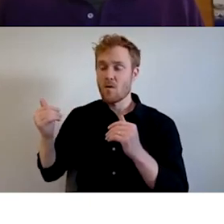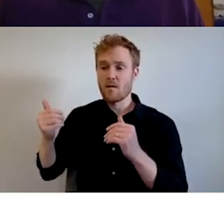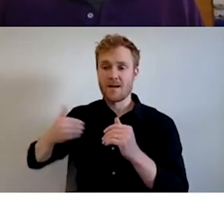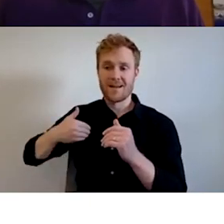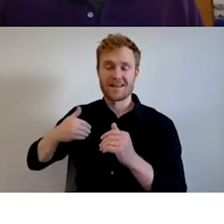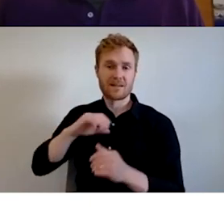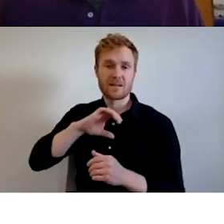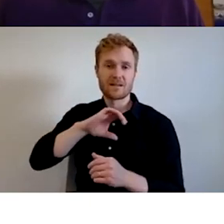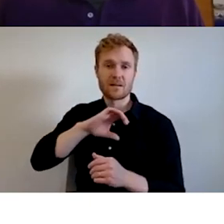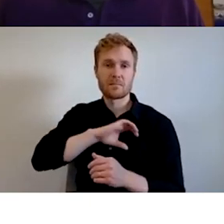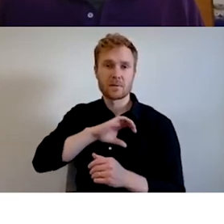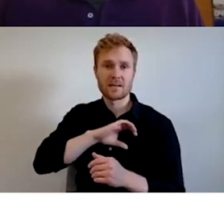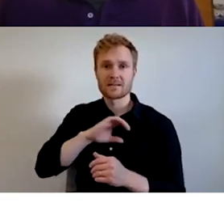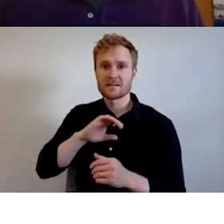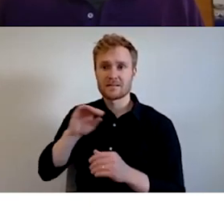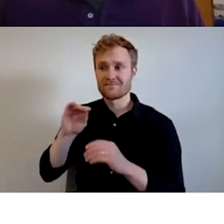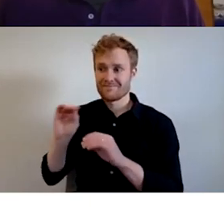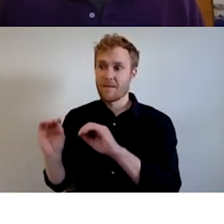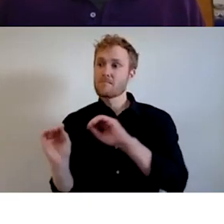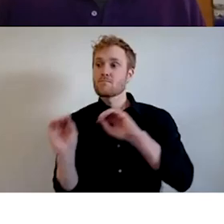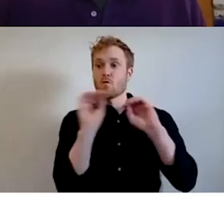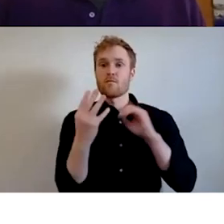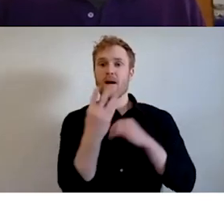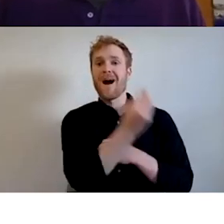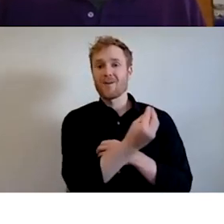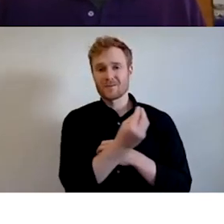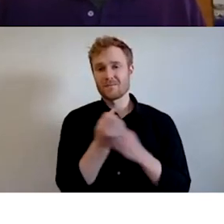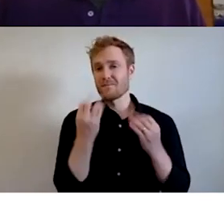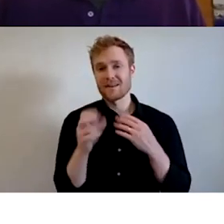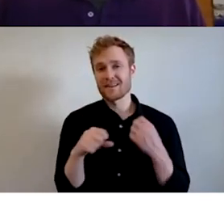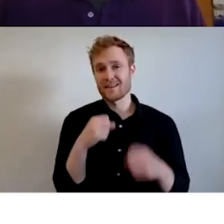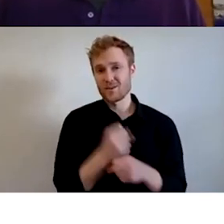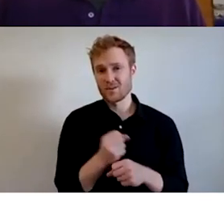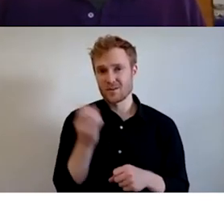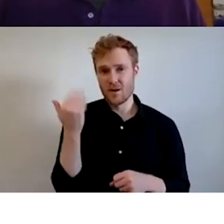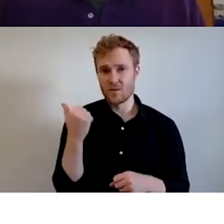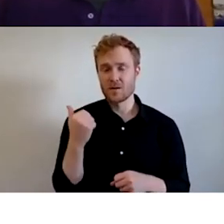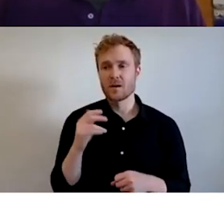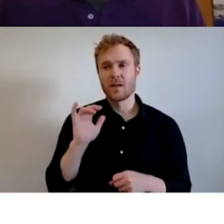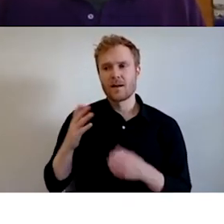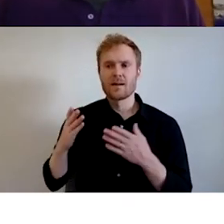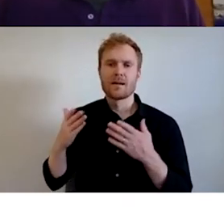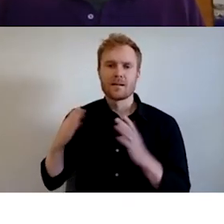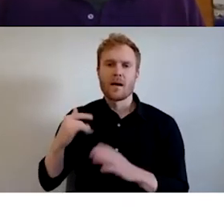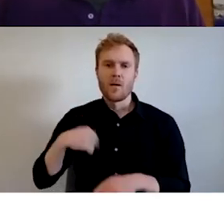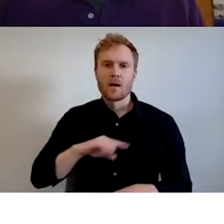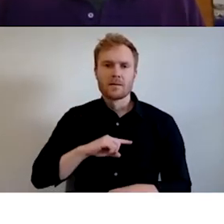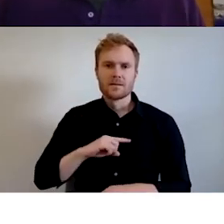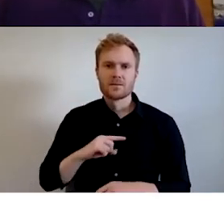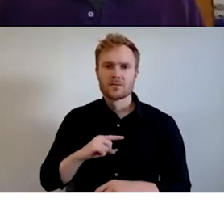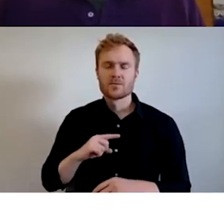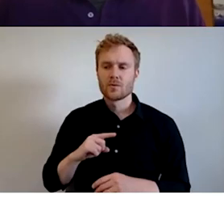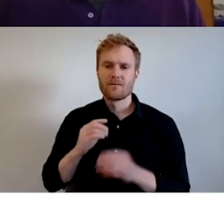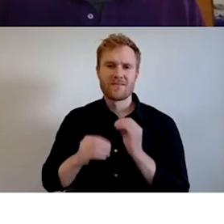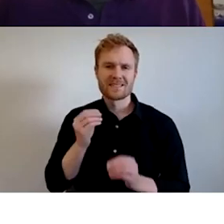the police zone that was moved many years ago. Um, and this would actually allow us to, to address a couple